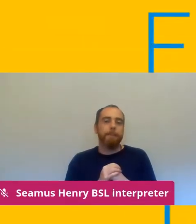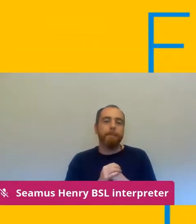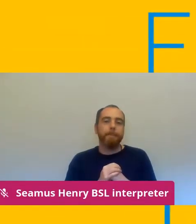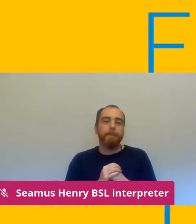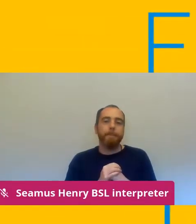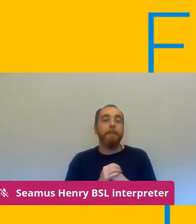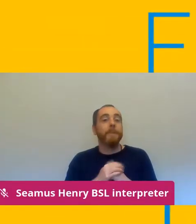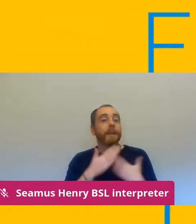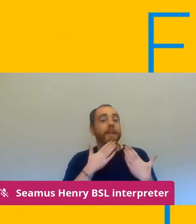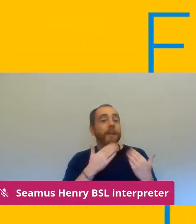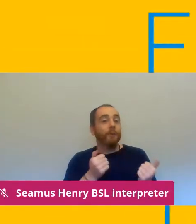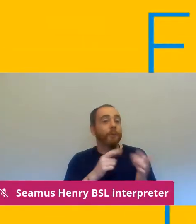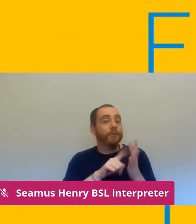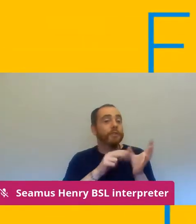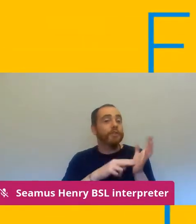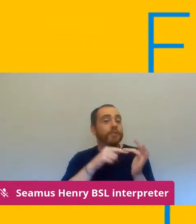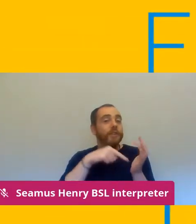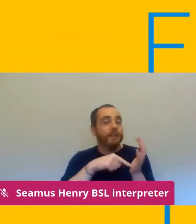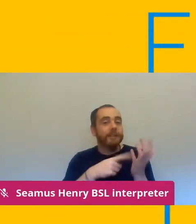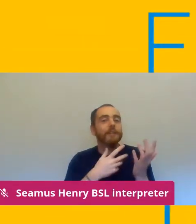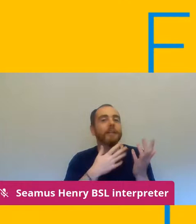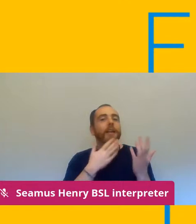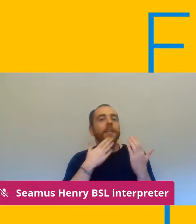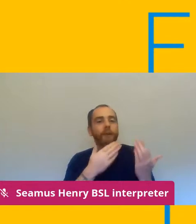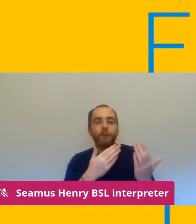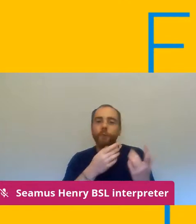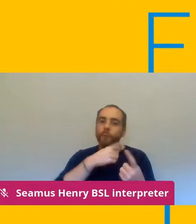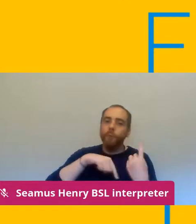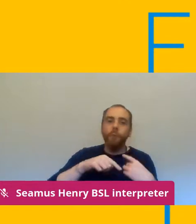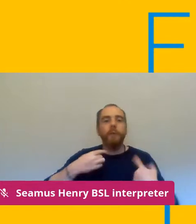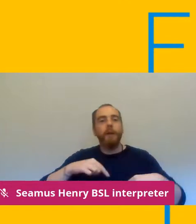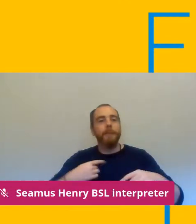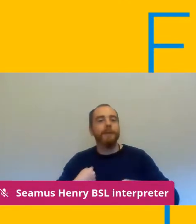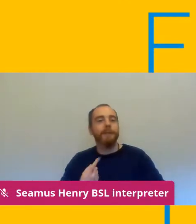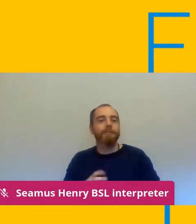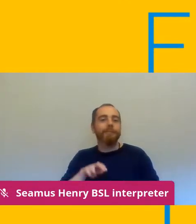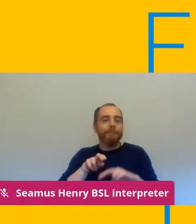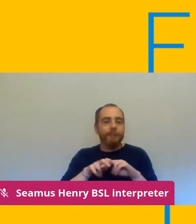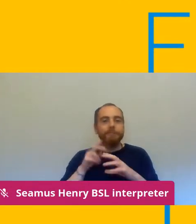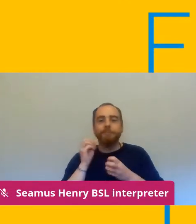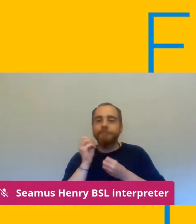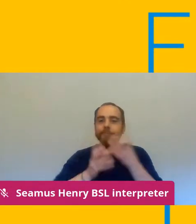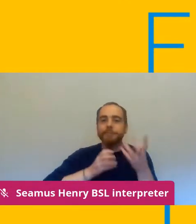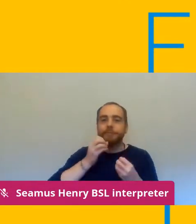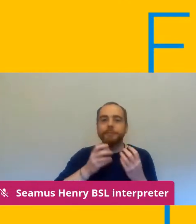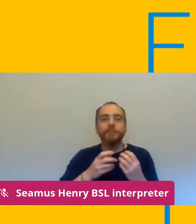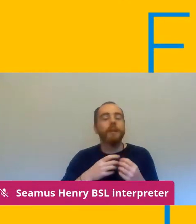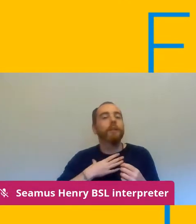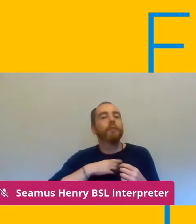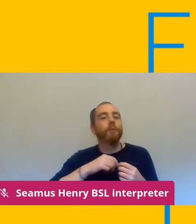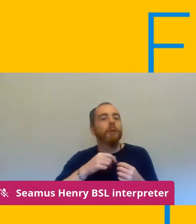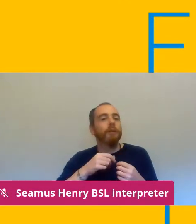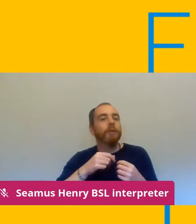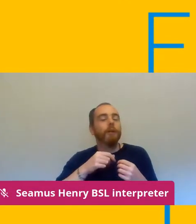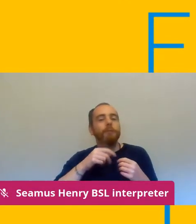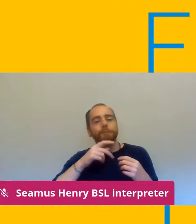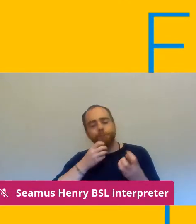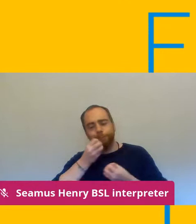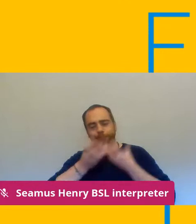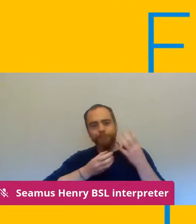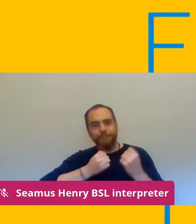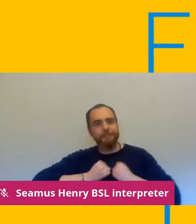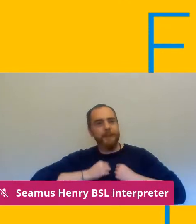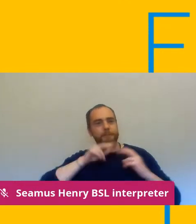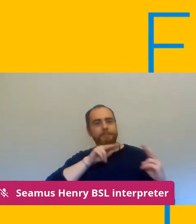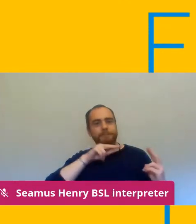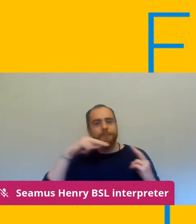thank you janet thanks colleagues for having me on today i thought i would just give a little bit of a perspective from the point of